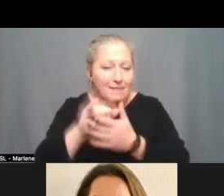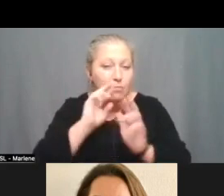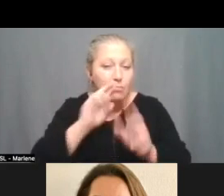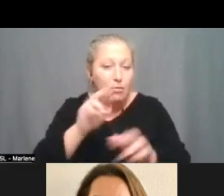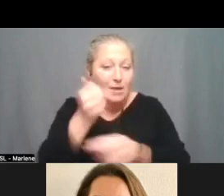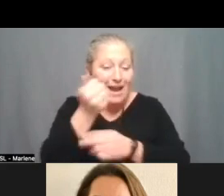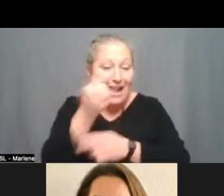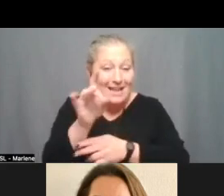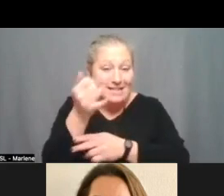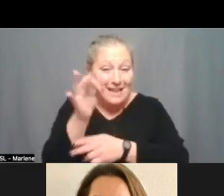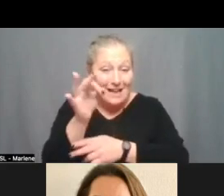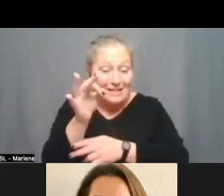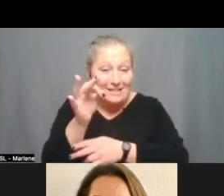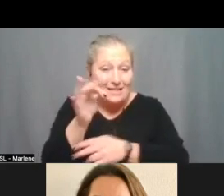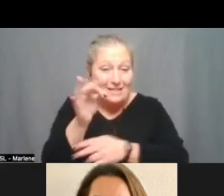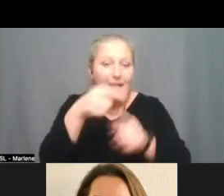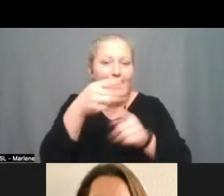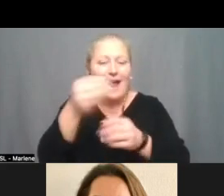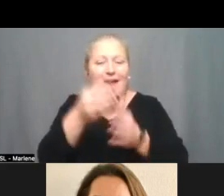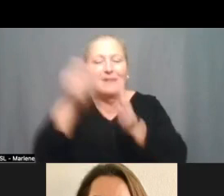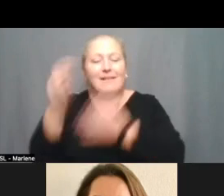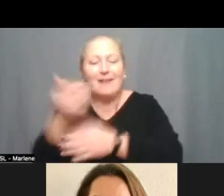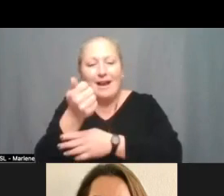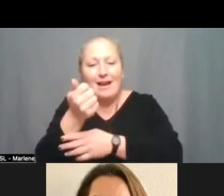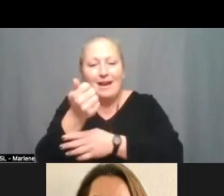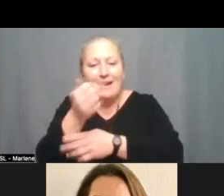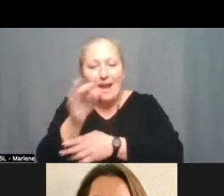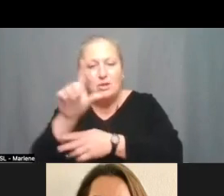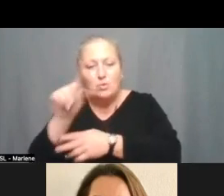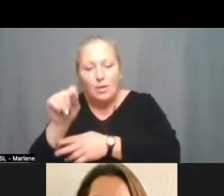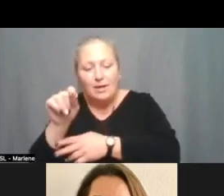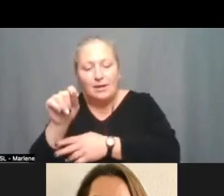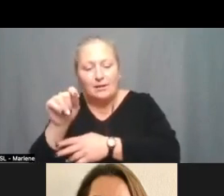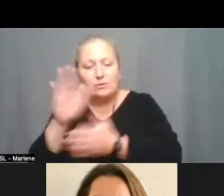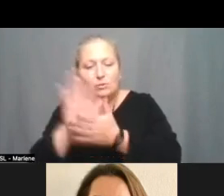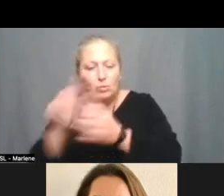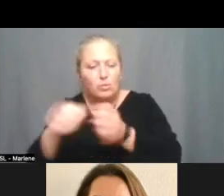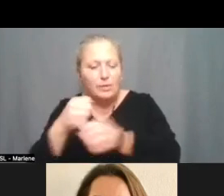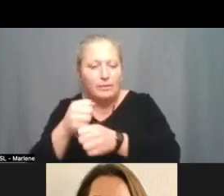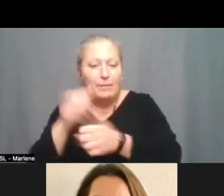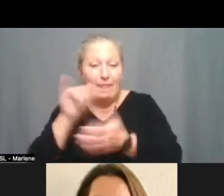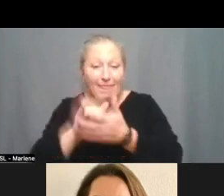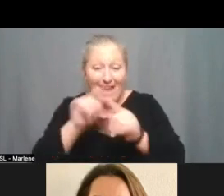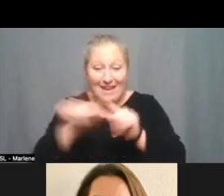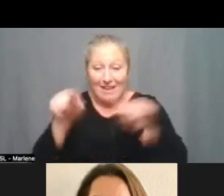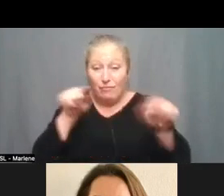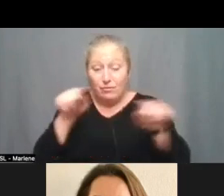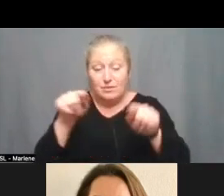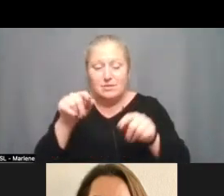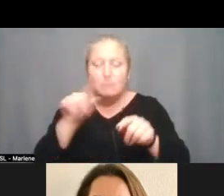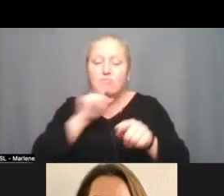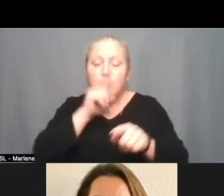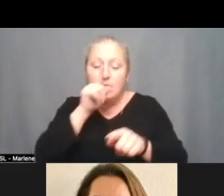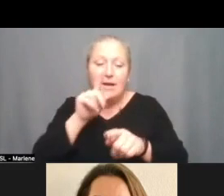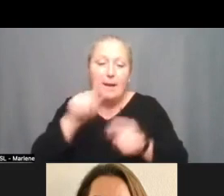and then in 1920 and this variance is really associated with having